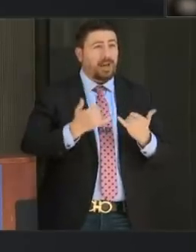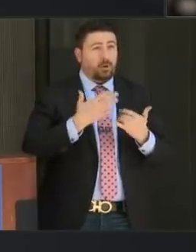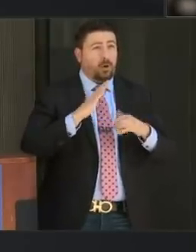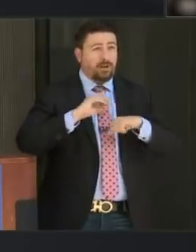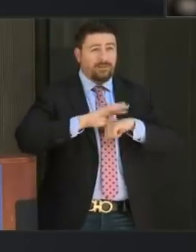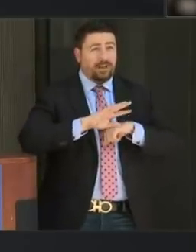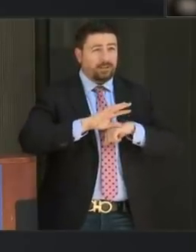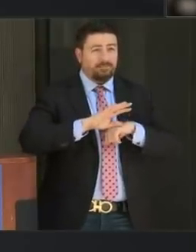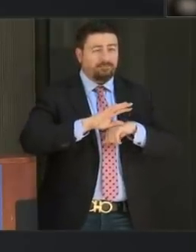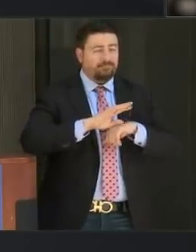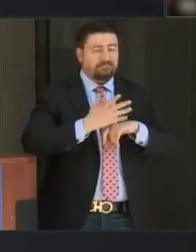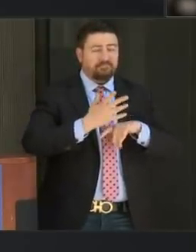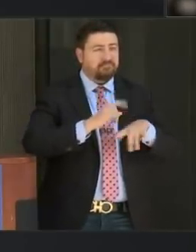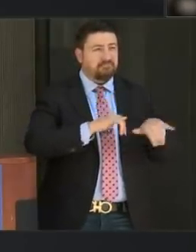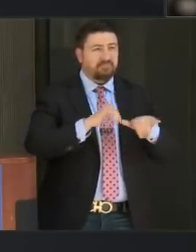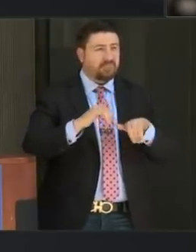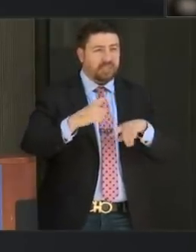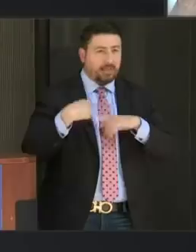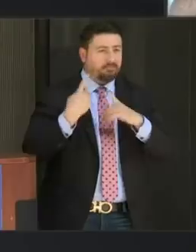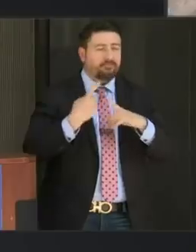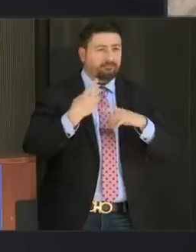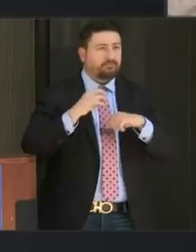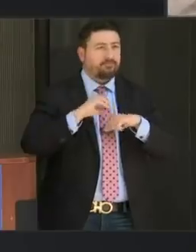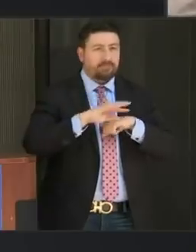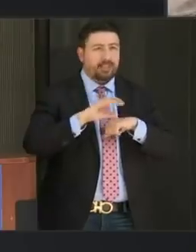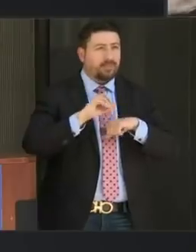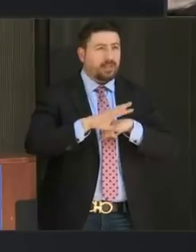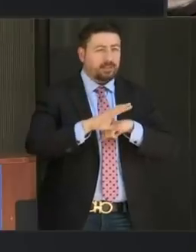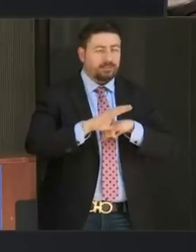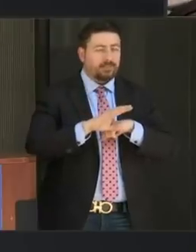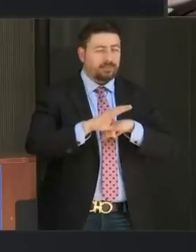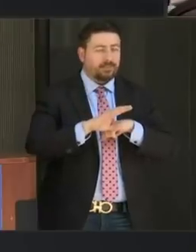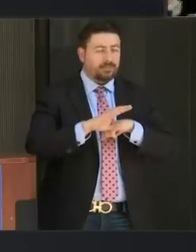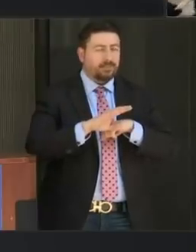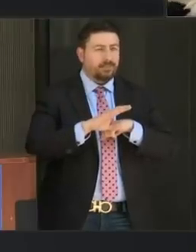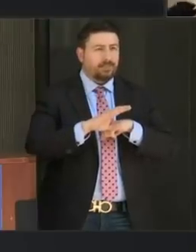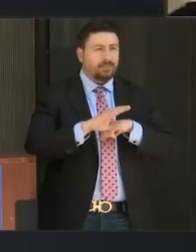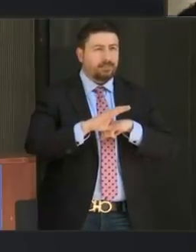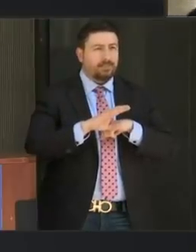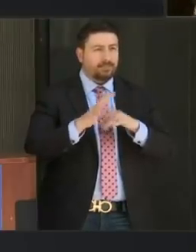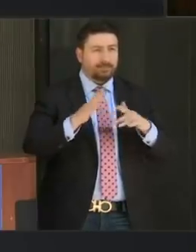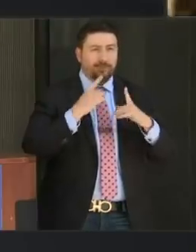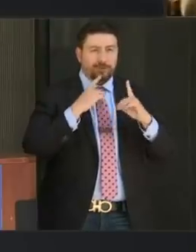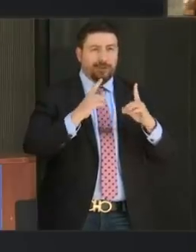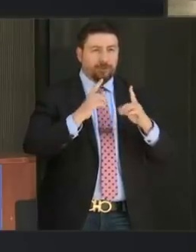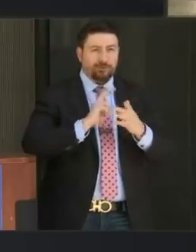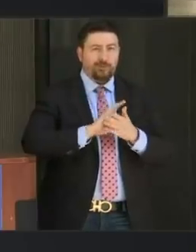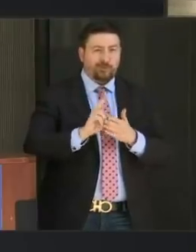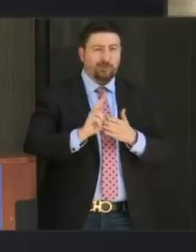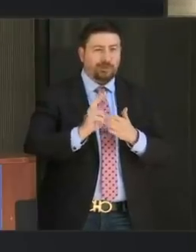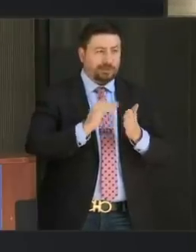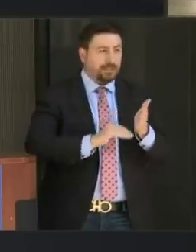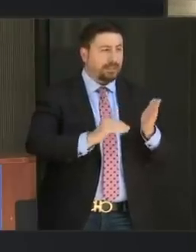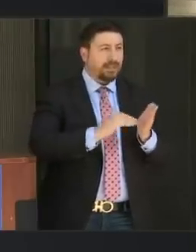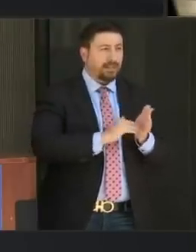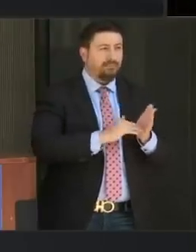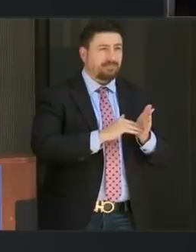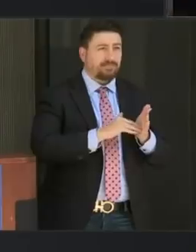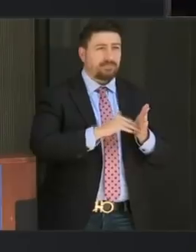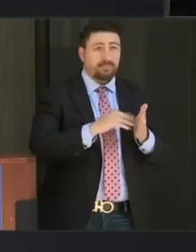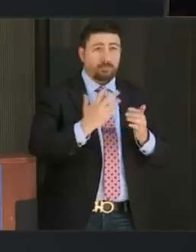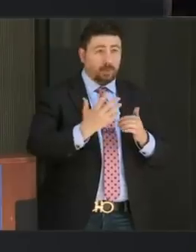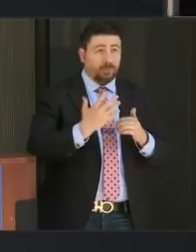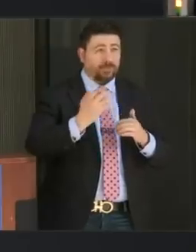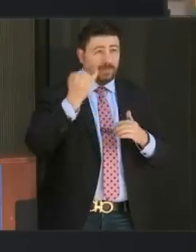pretty similar to our advice over the past two weeks. If you're sick, it's more important than ever